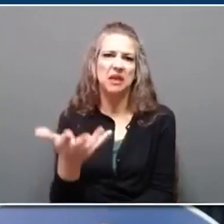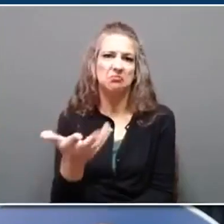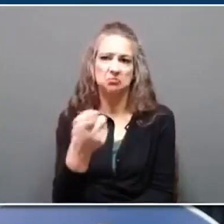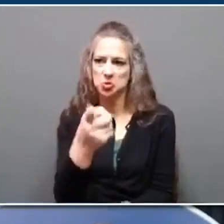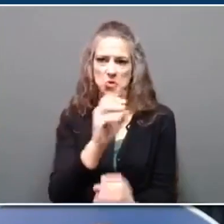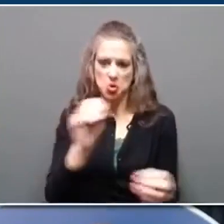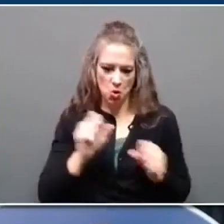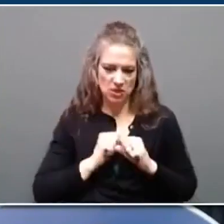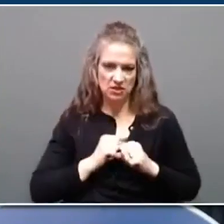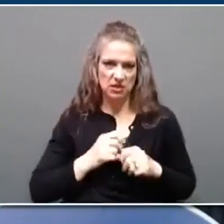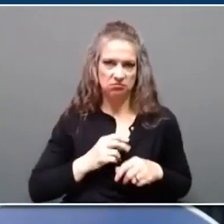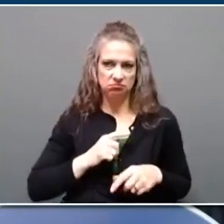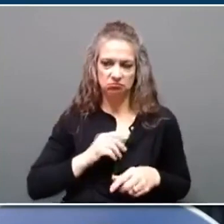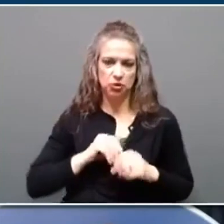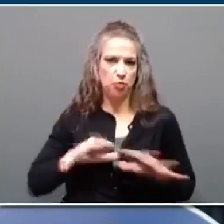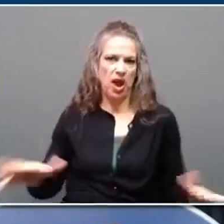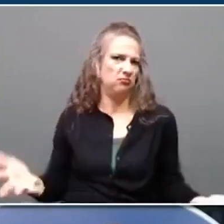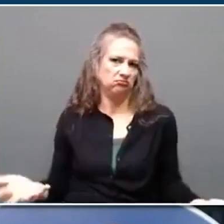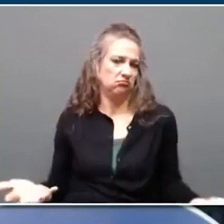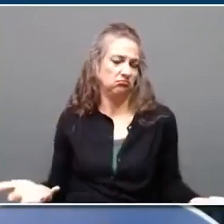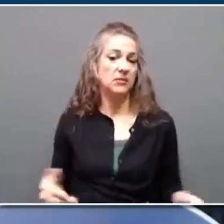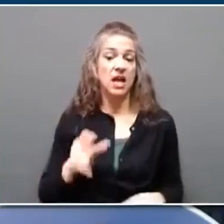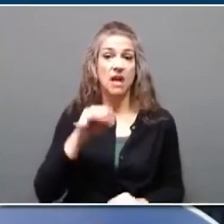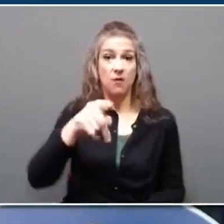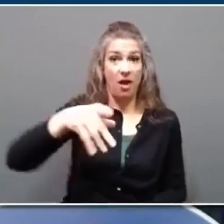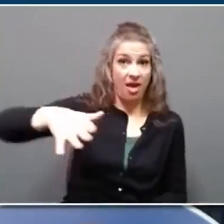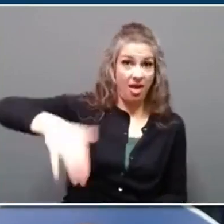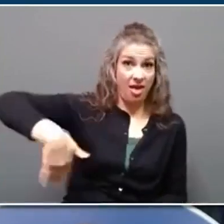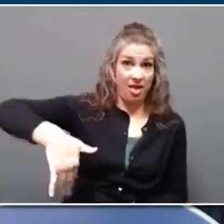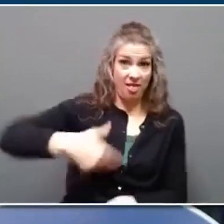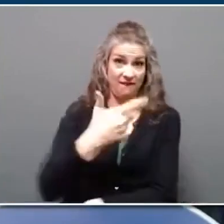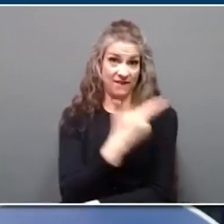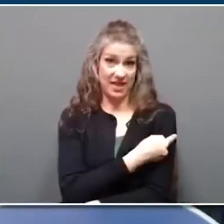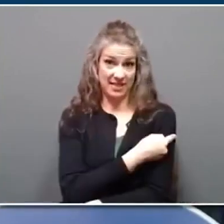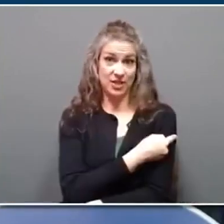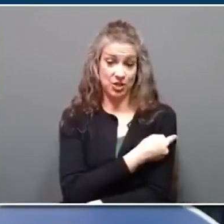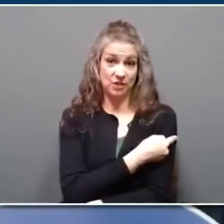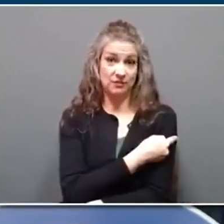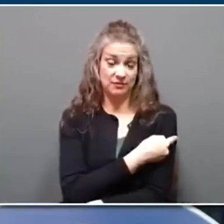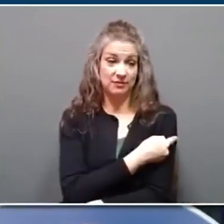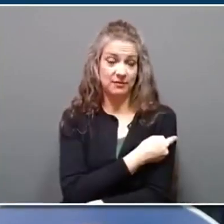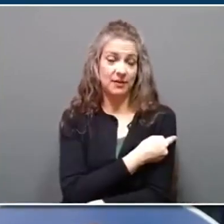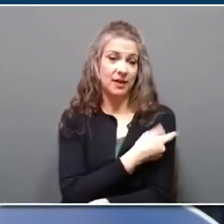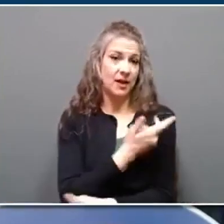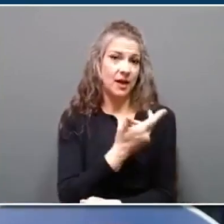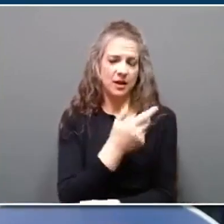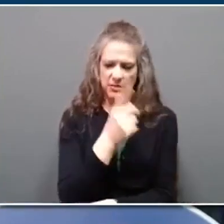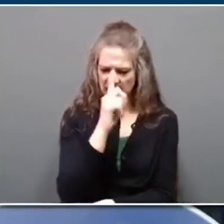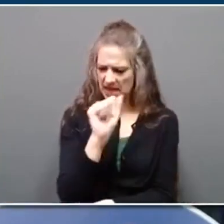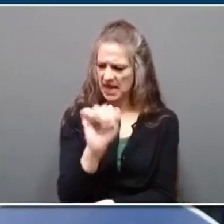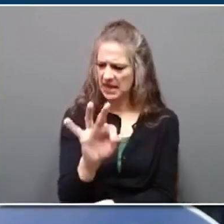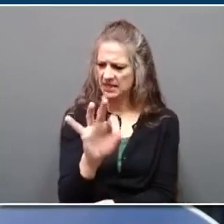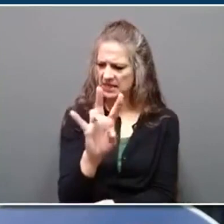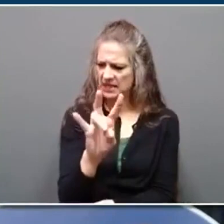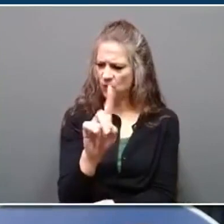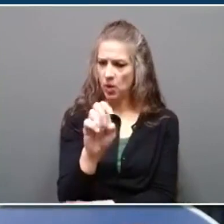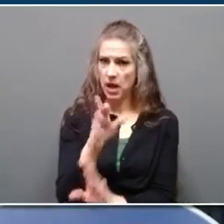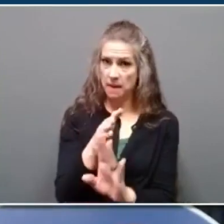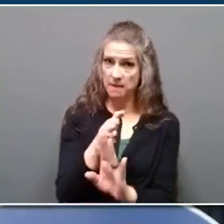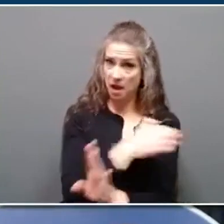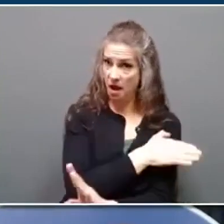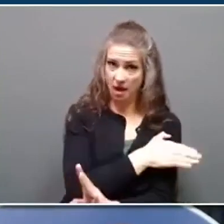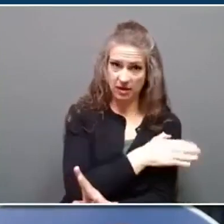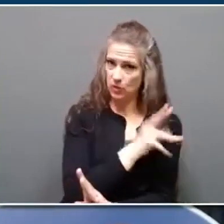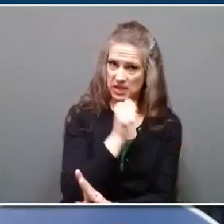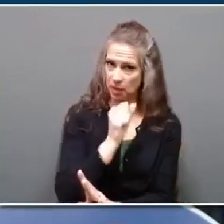the virus. If you are unvaccinated, and in the days before the vaccine was approved, which was in 1971, the symptoms were